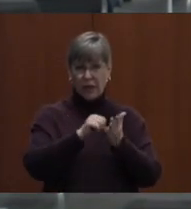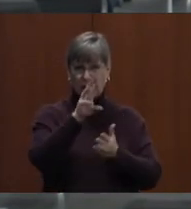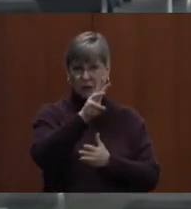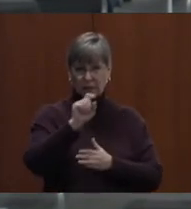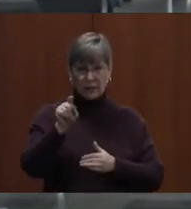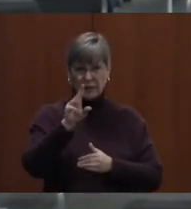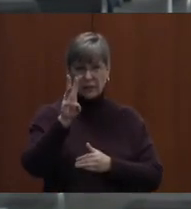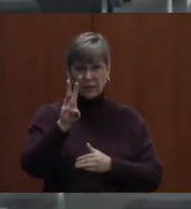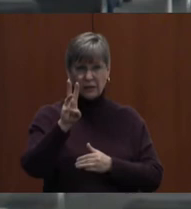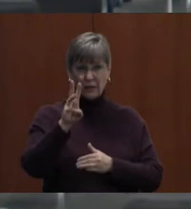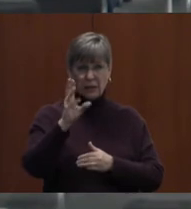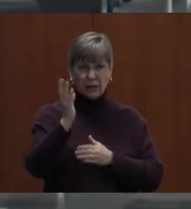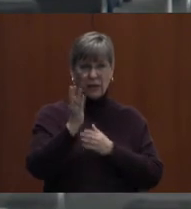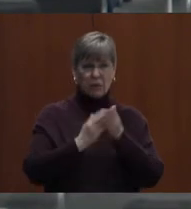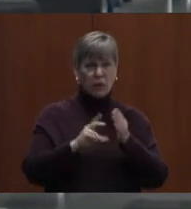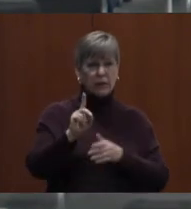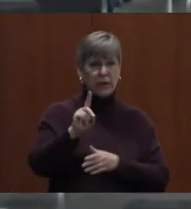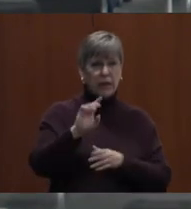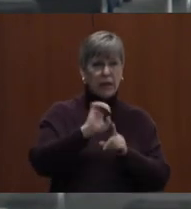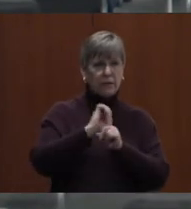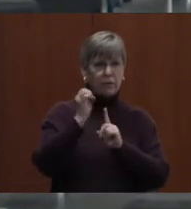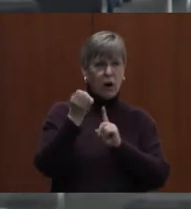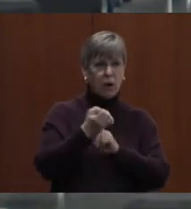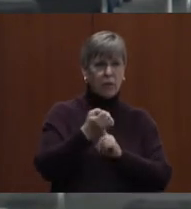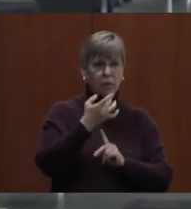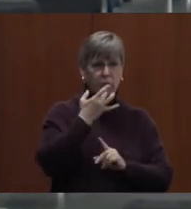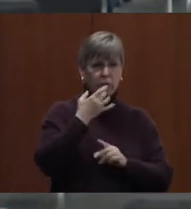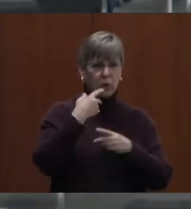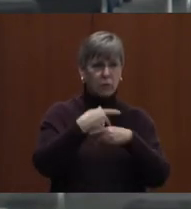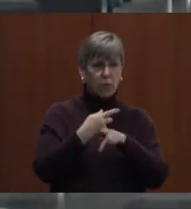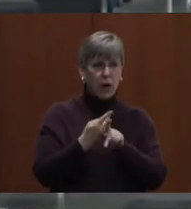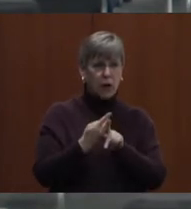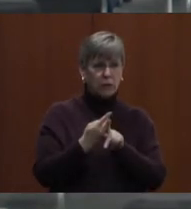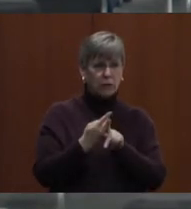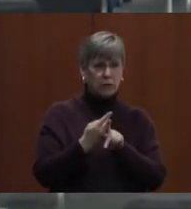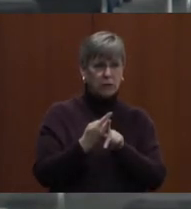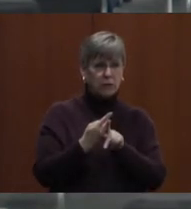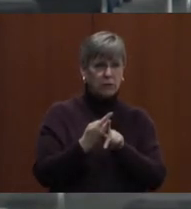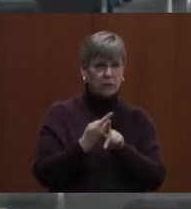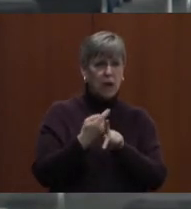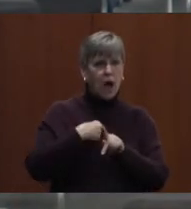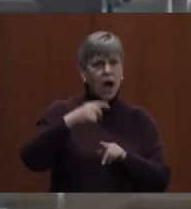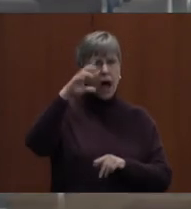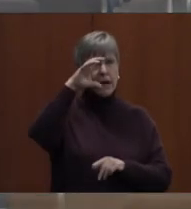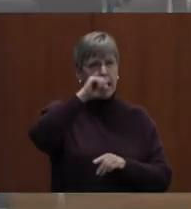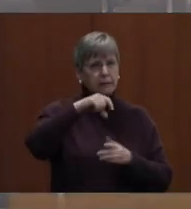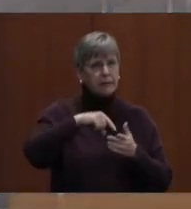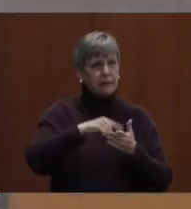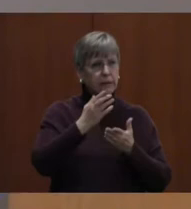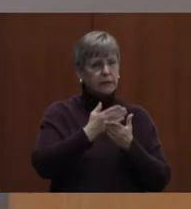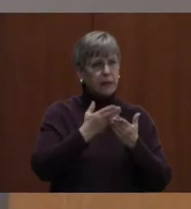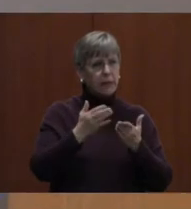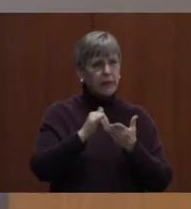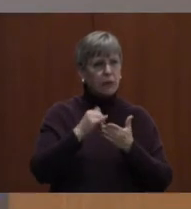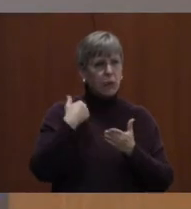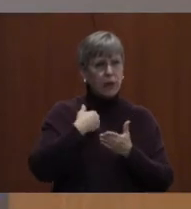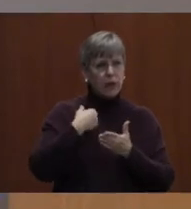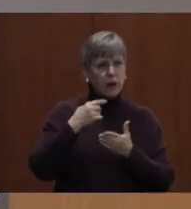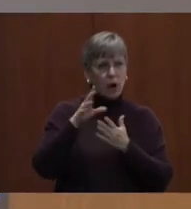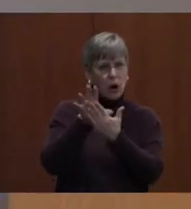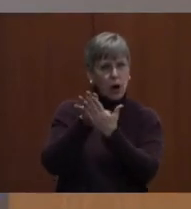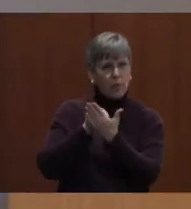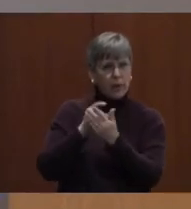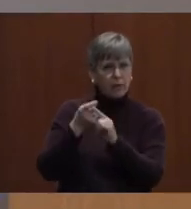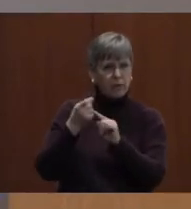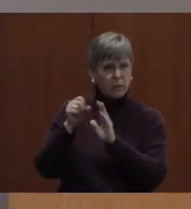for part H, the environmentally preferred products, green products. I'm guessing this is something that we're probably just copying